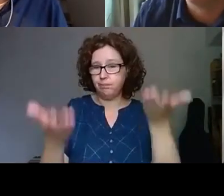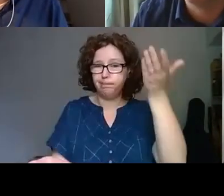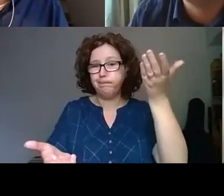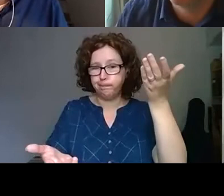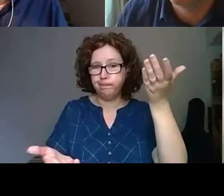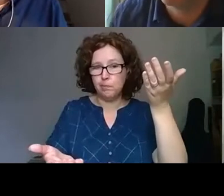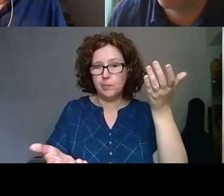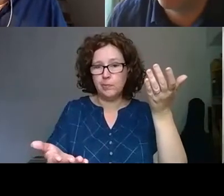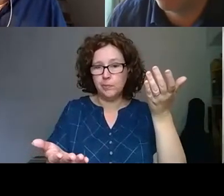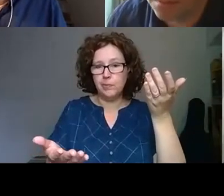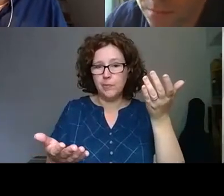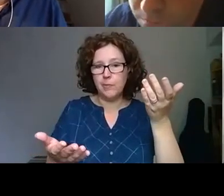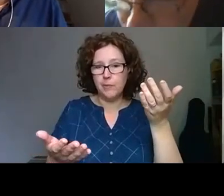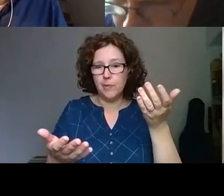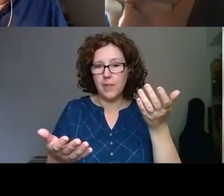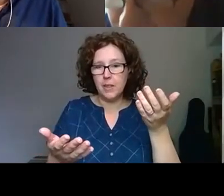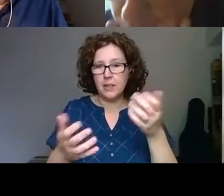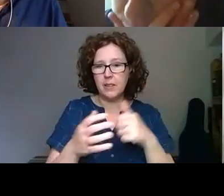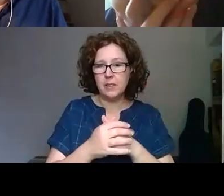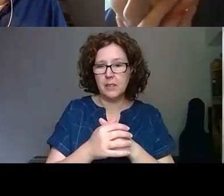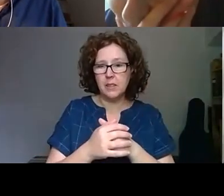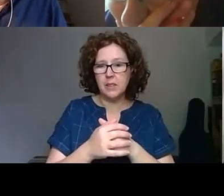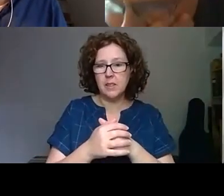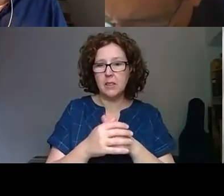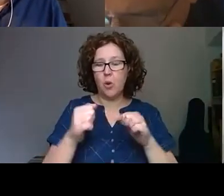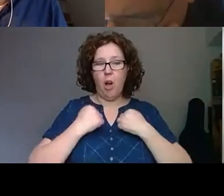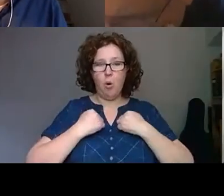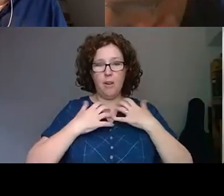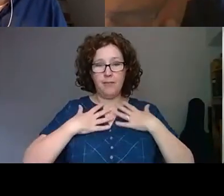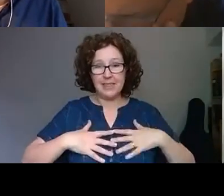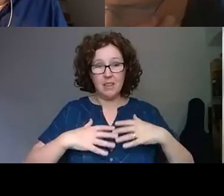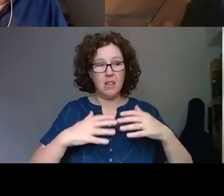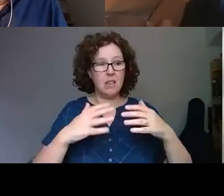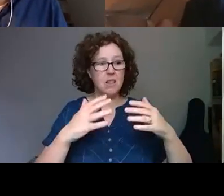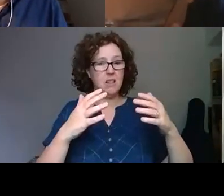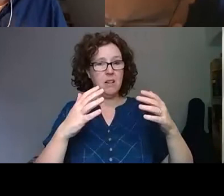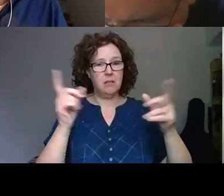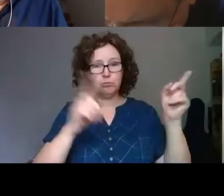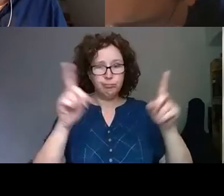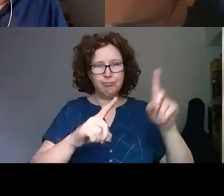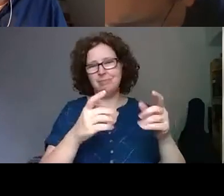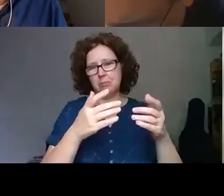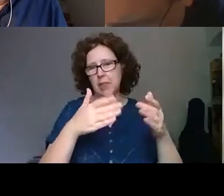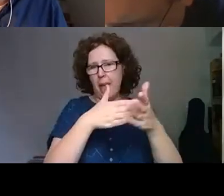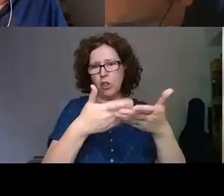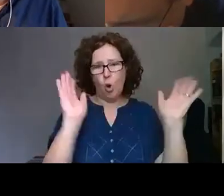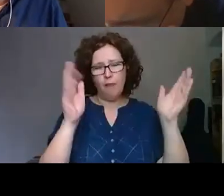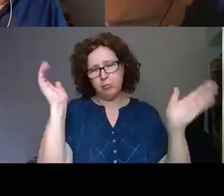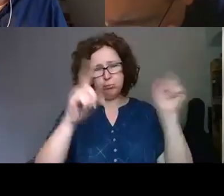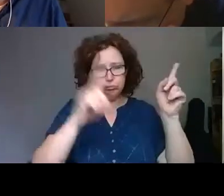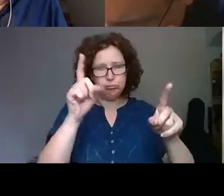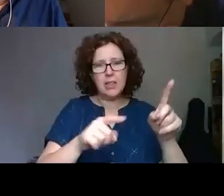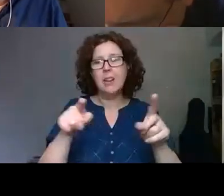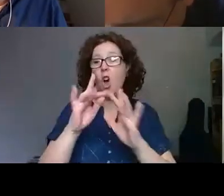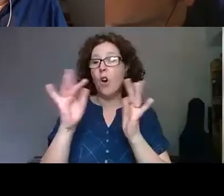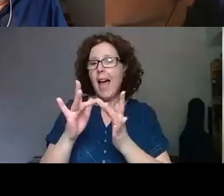the encounters that we had in physical events are not so easy to happen online, so we're trying to experiment and